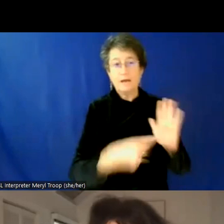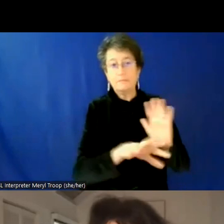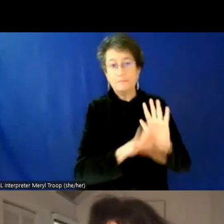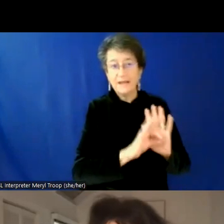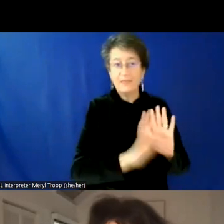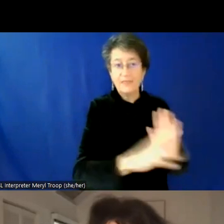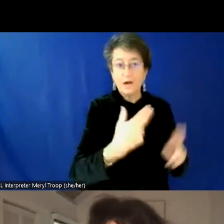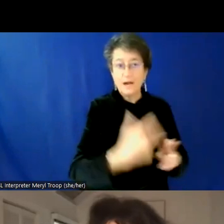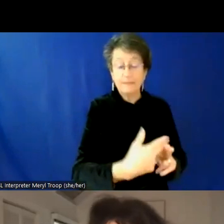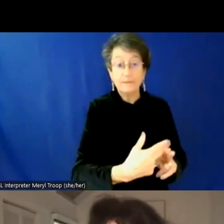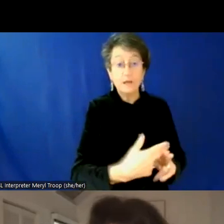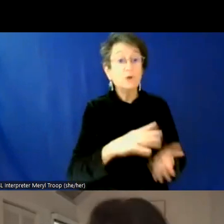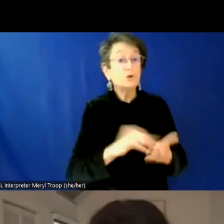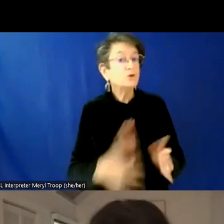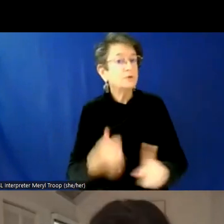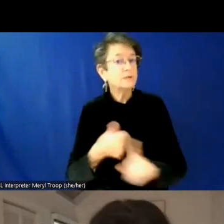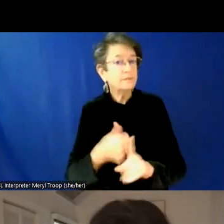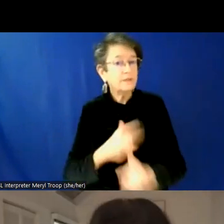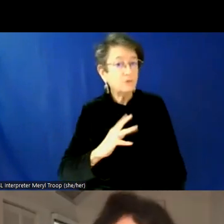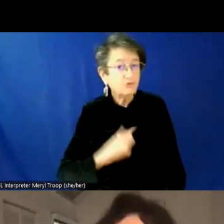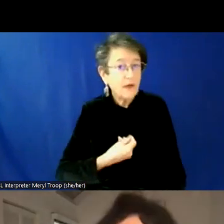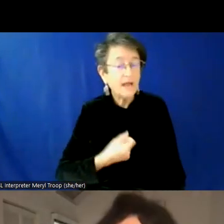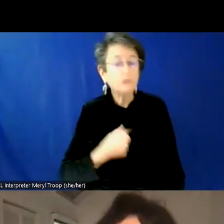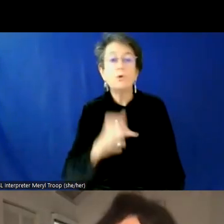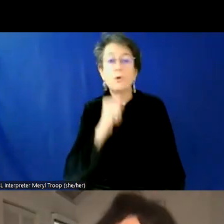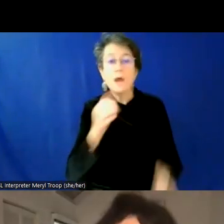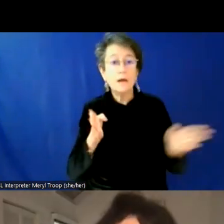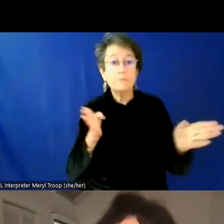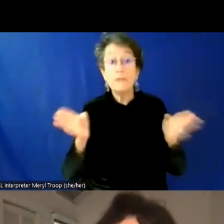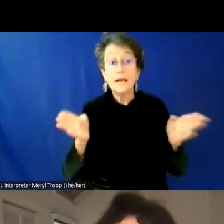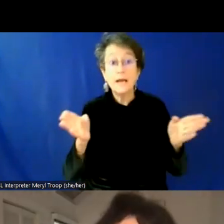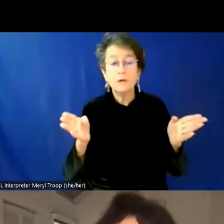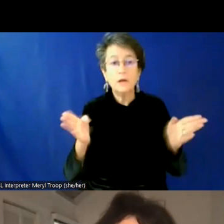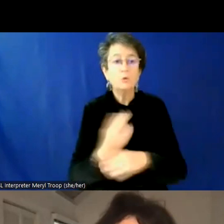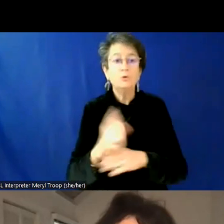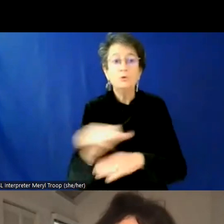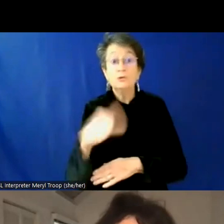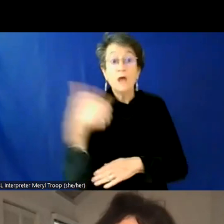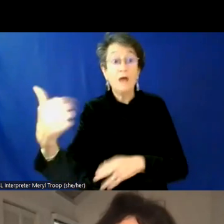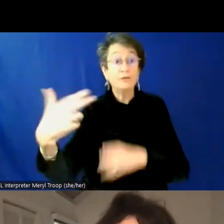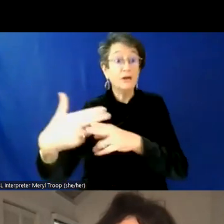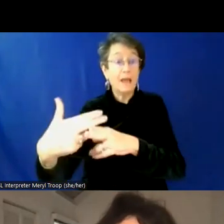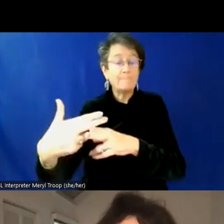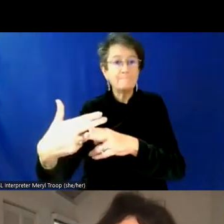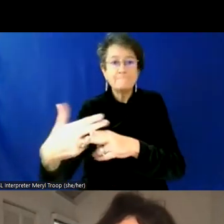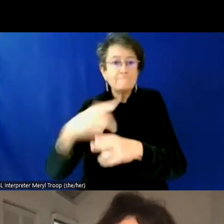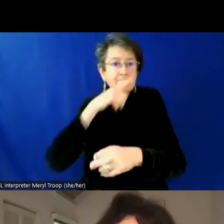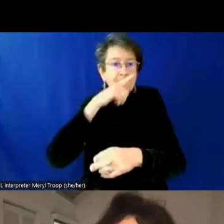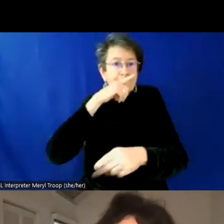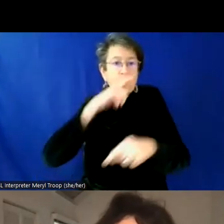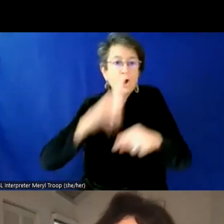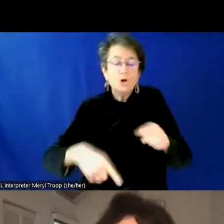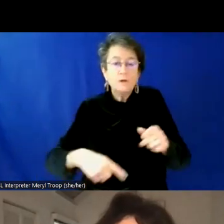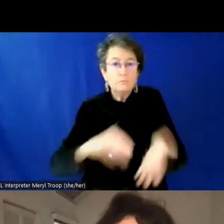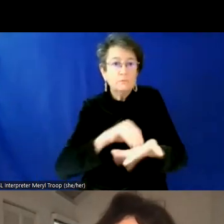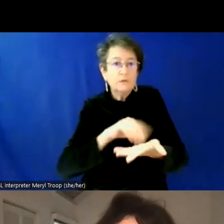were trans or non-binary and, and who went by a name other than their legal name had no way of indicating on, you know, their